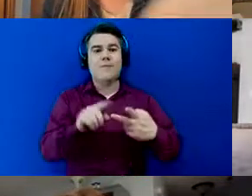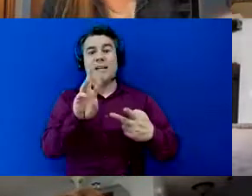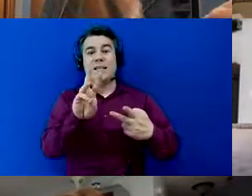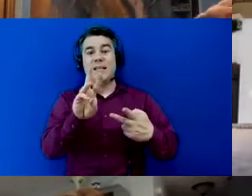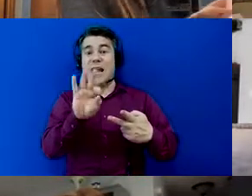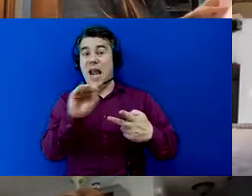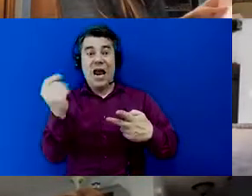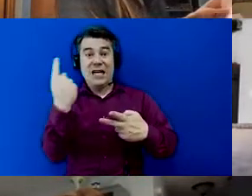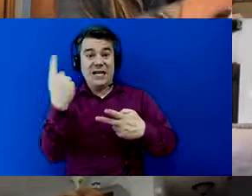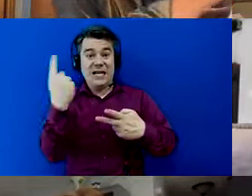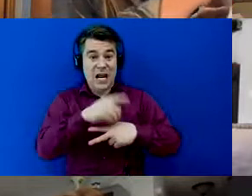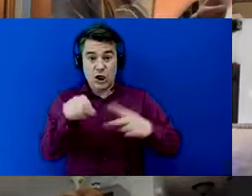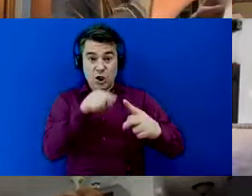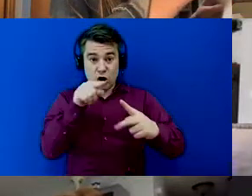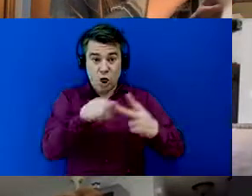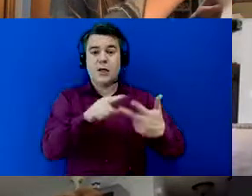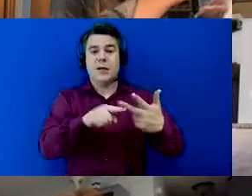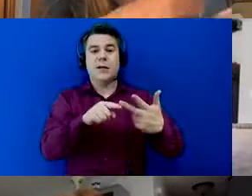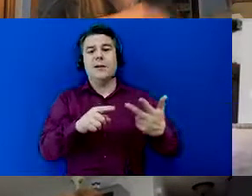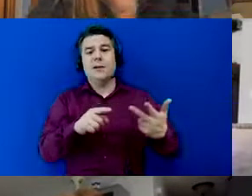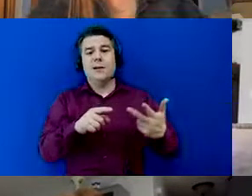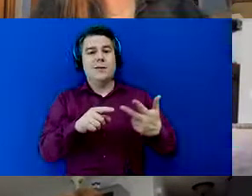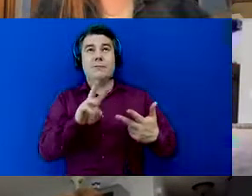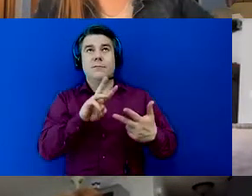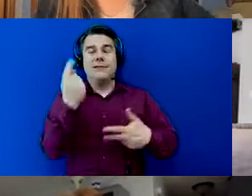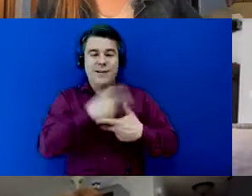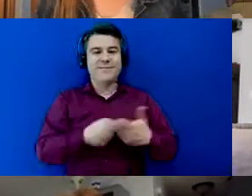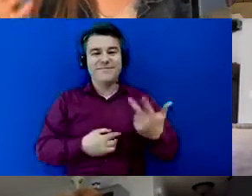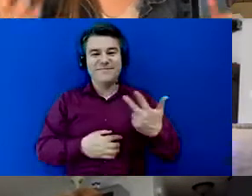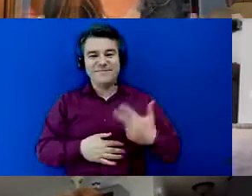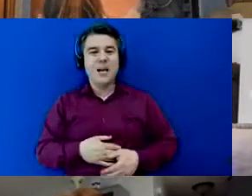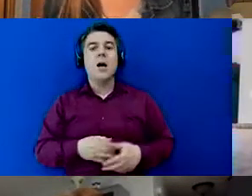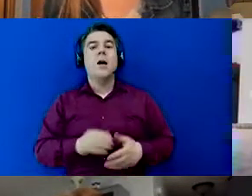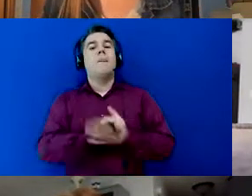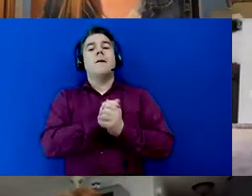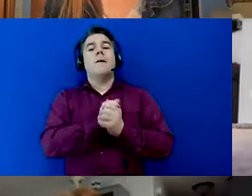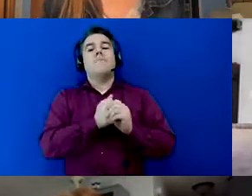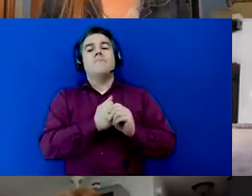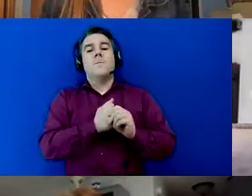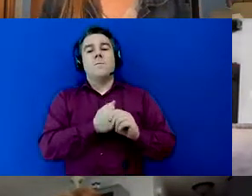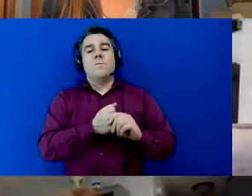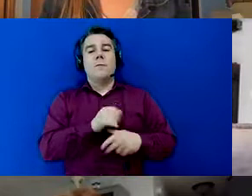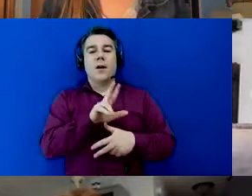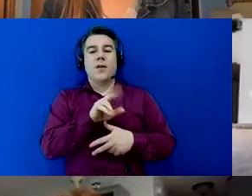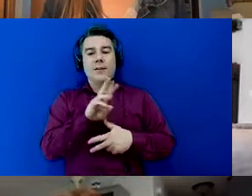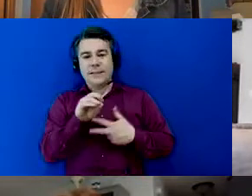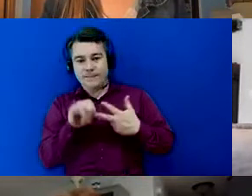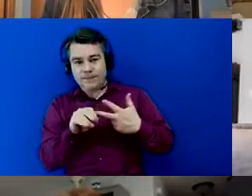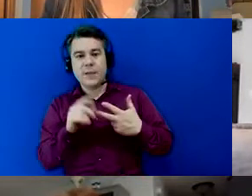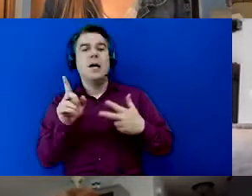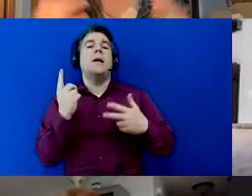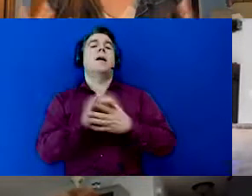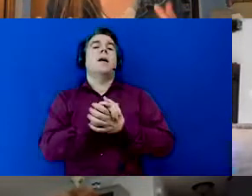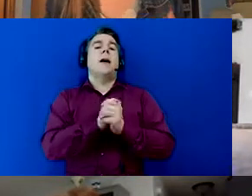and the other thing that I'm doing is I'm not getting I'm not getting stuck on um